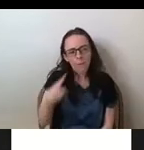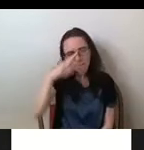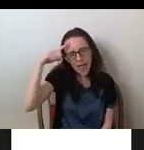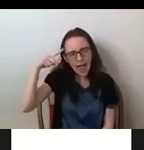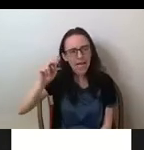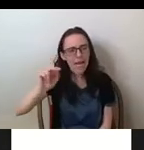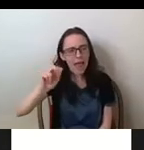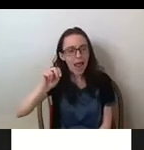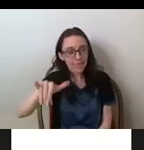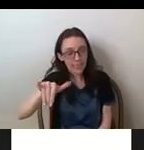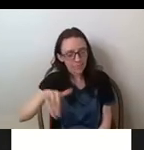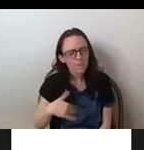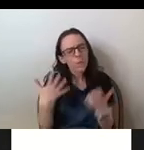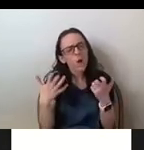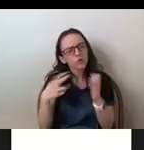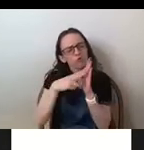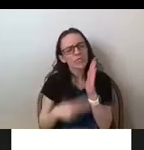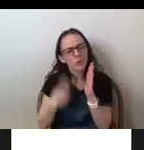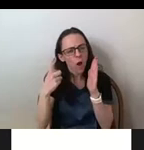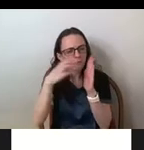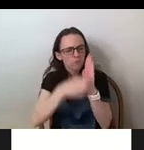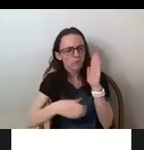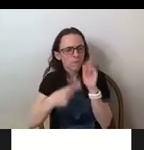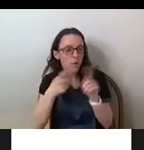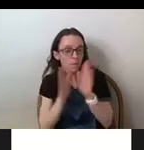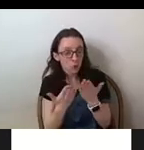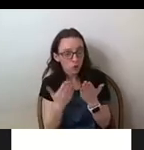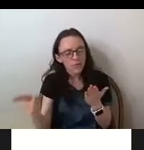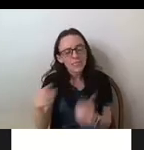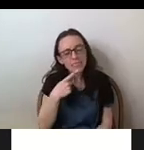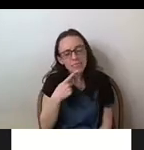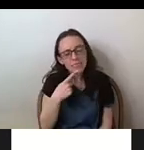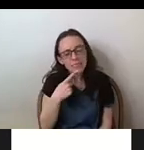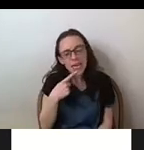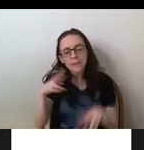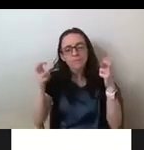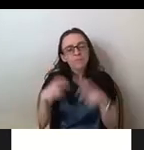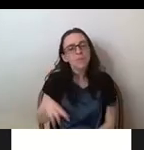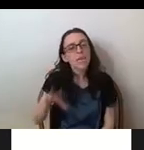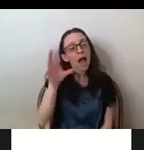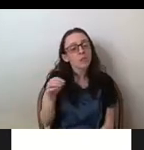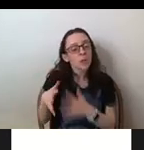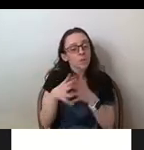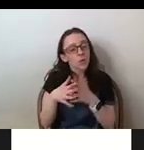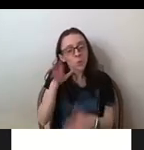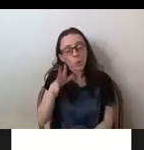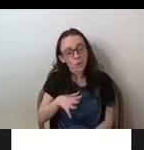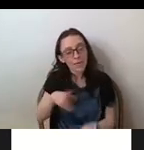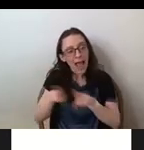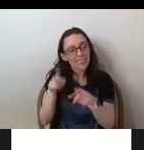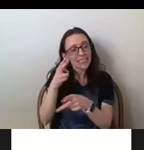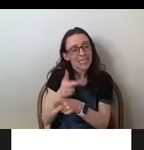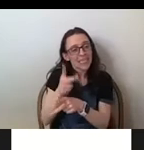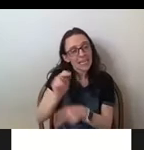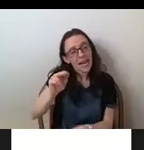from the book as well where she says African American women as mammy served to challenge critics who argue that